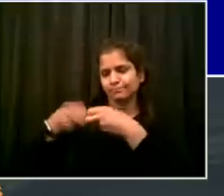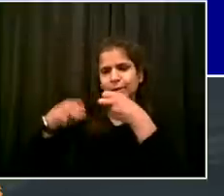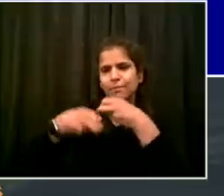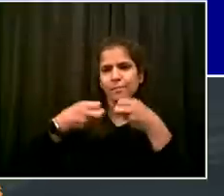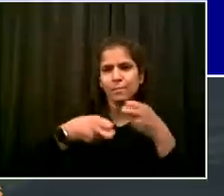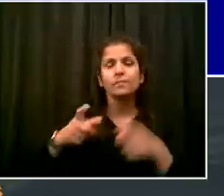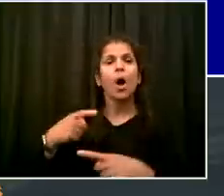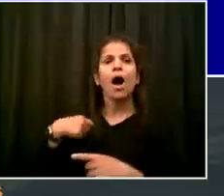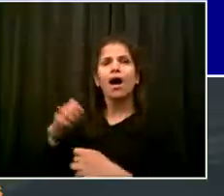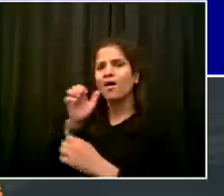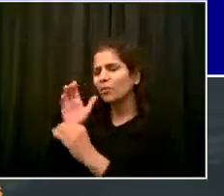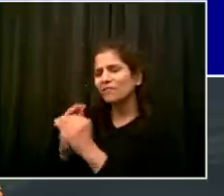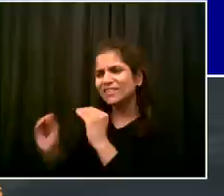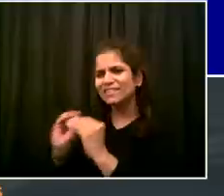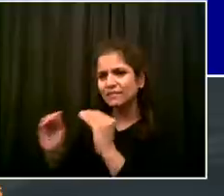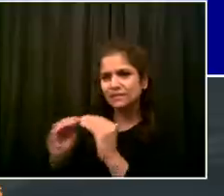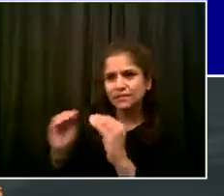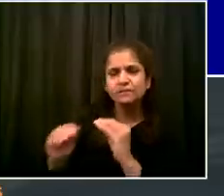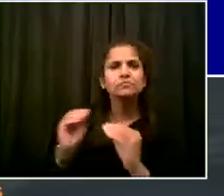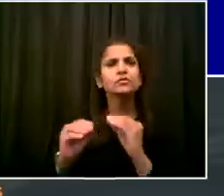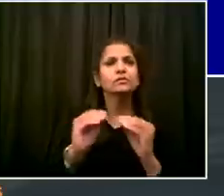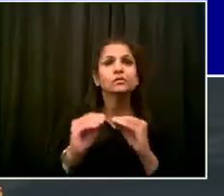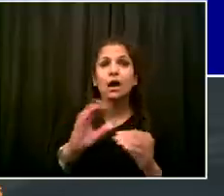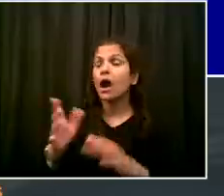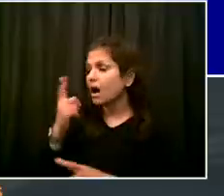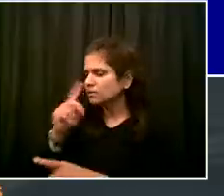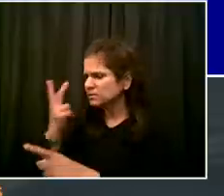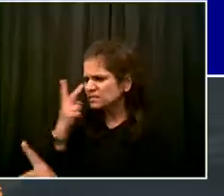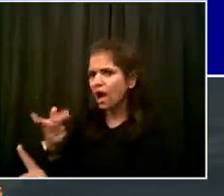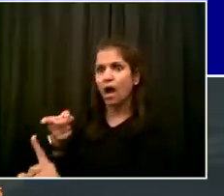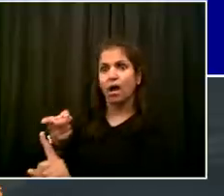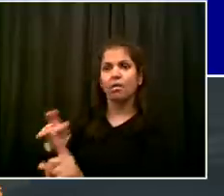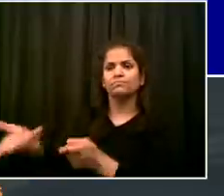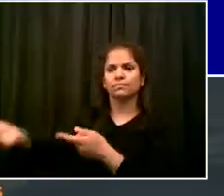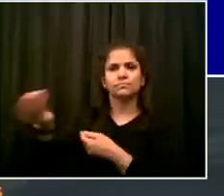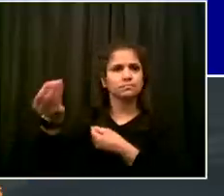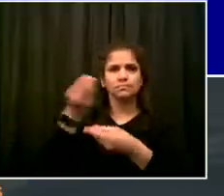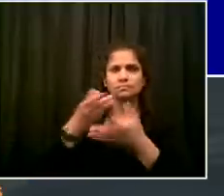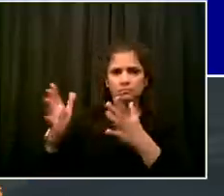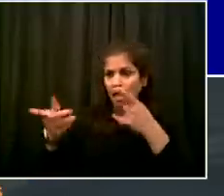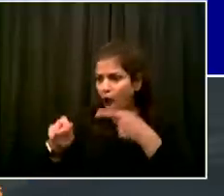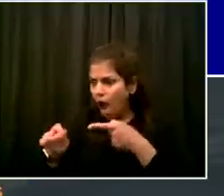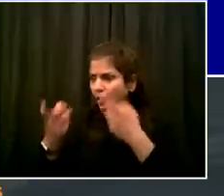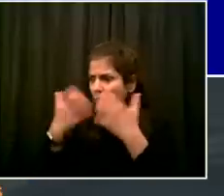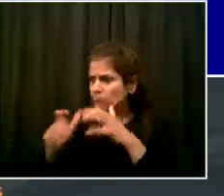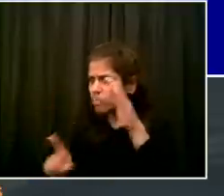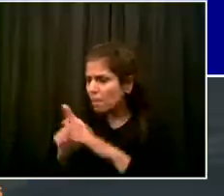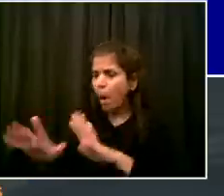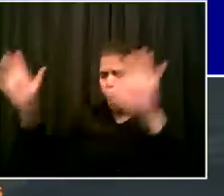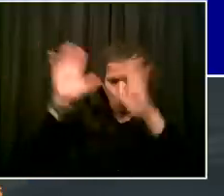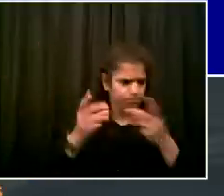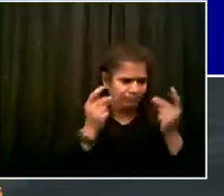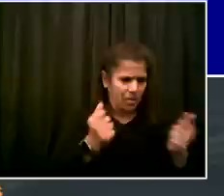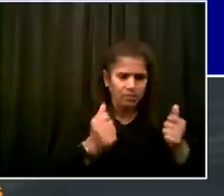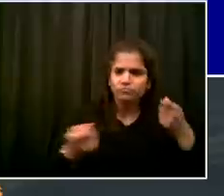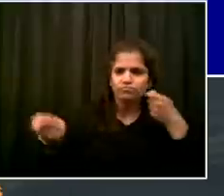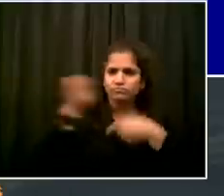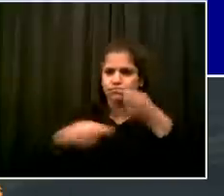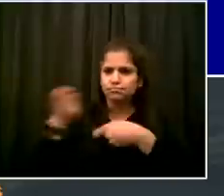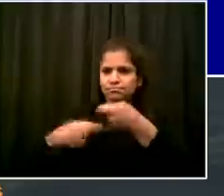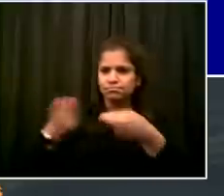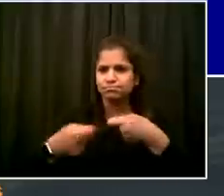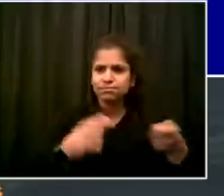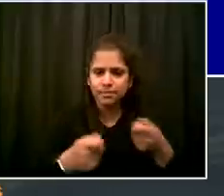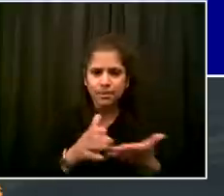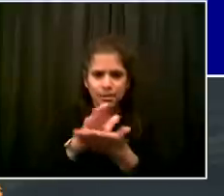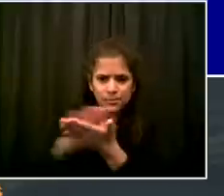And we have made changes to ensure that we are getting healthy food to people. We've fired vendors who have not met